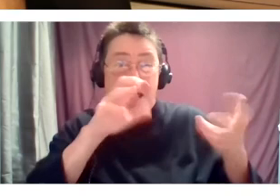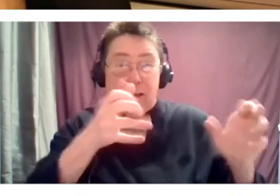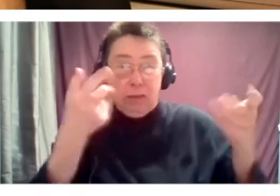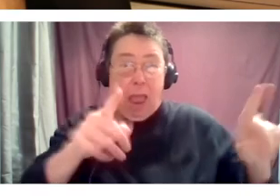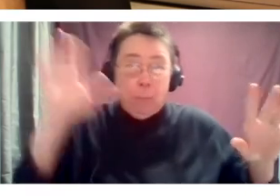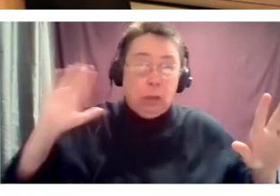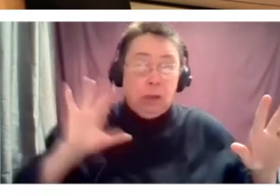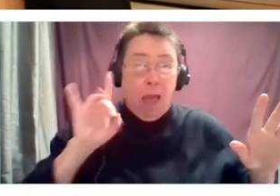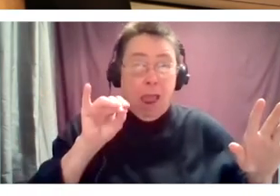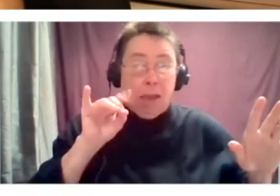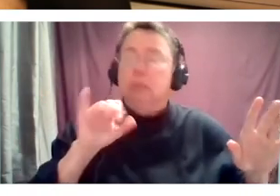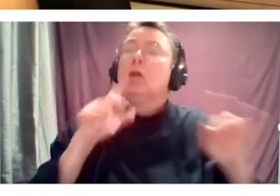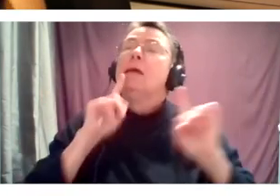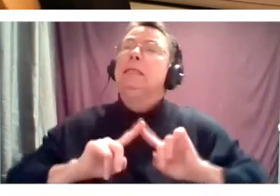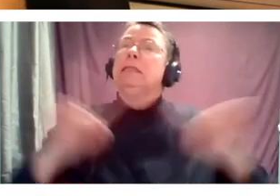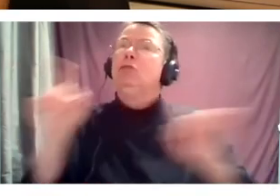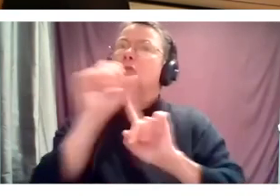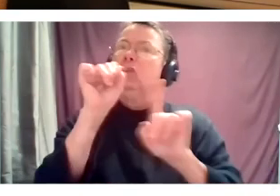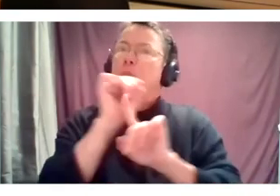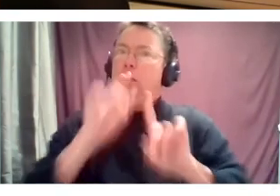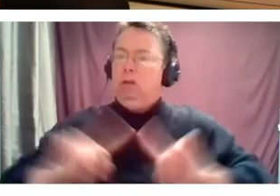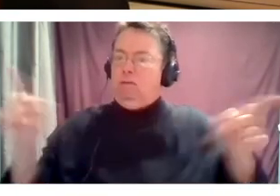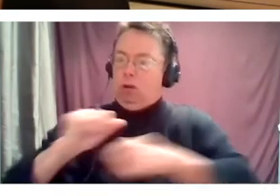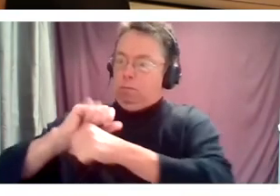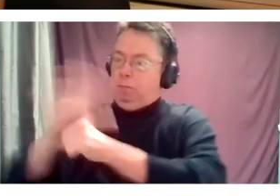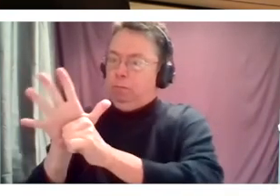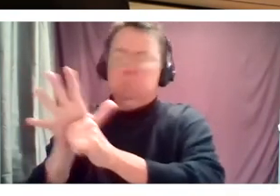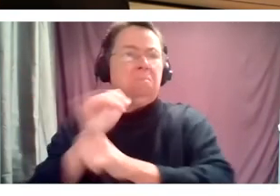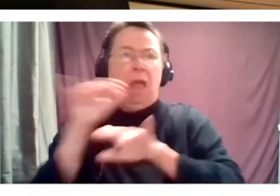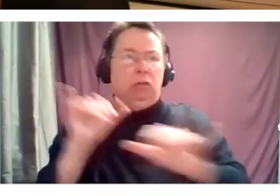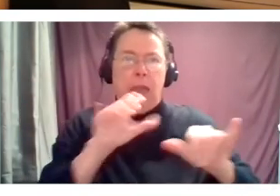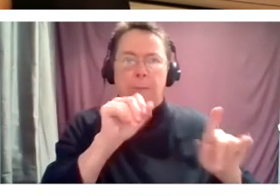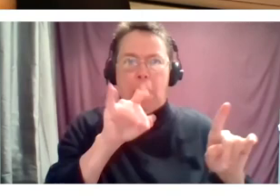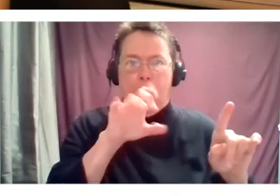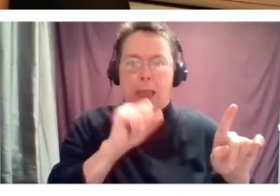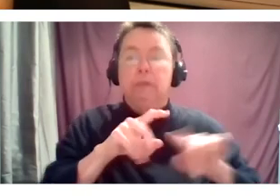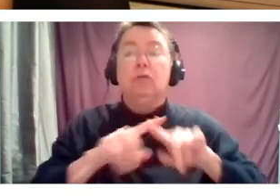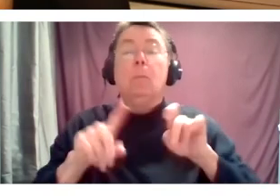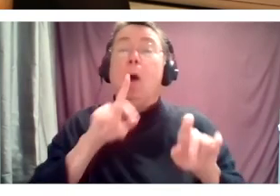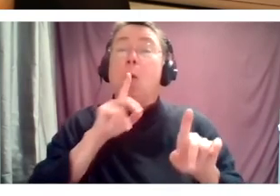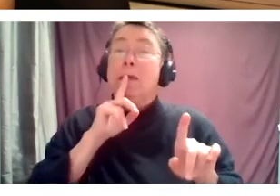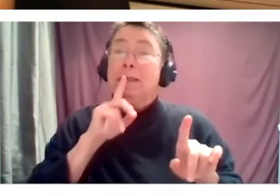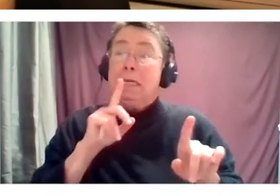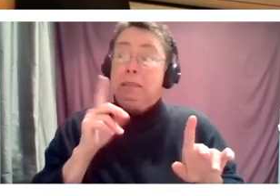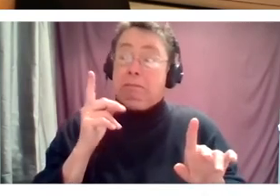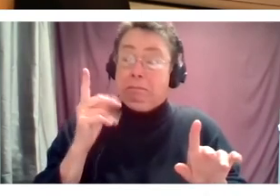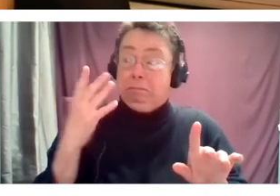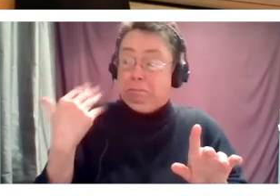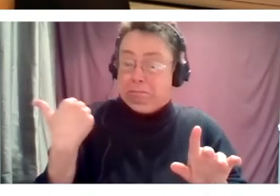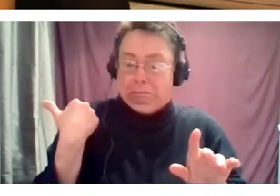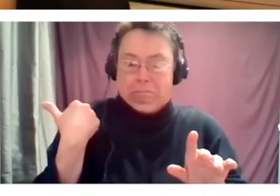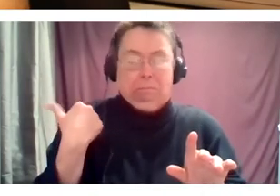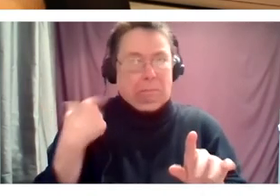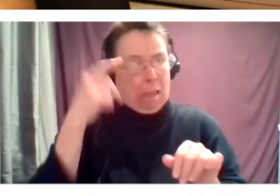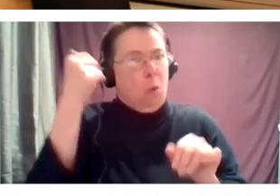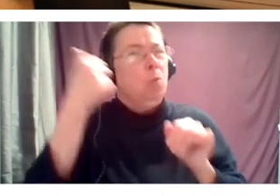in the AIDS crisis. It's it's different circumstances than now. It's a very different crisis, a very different moment. Um, but